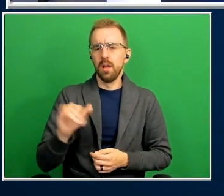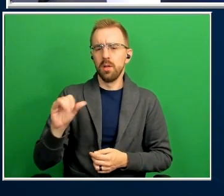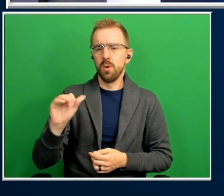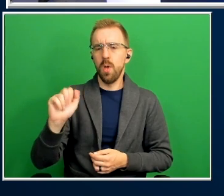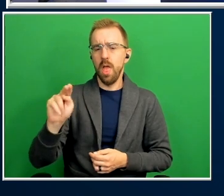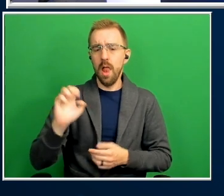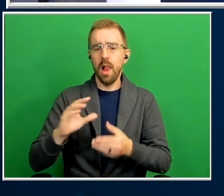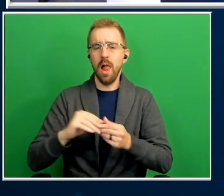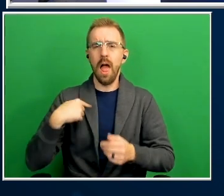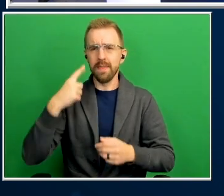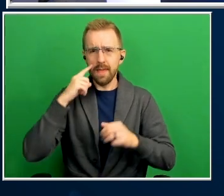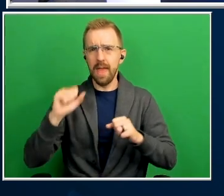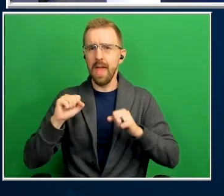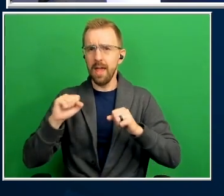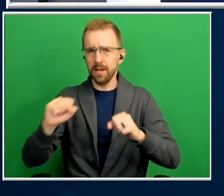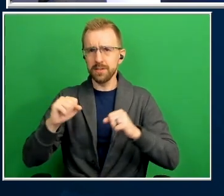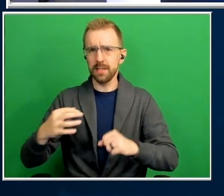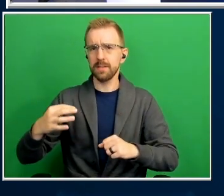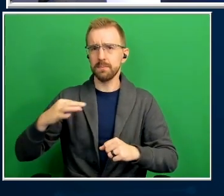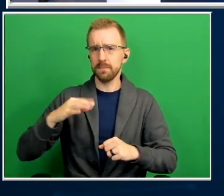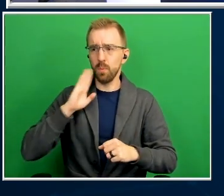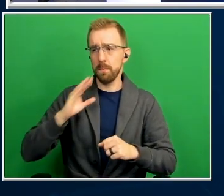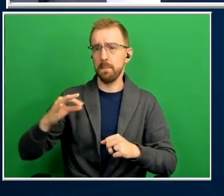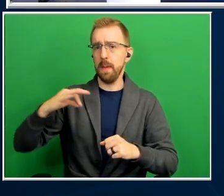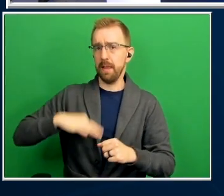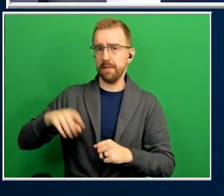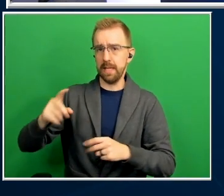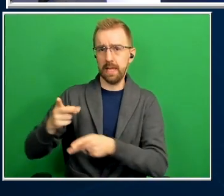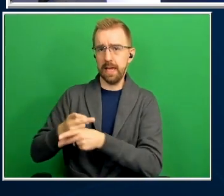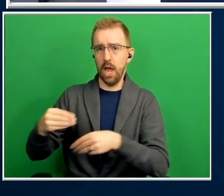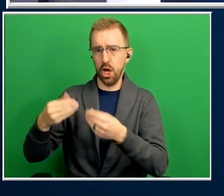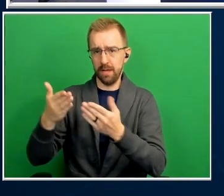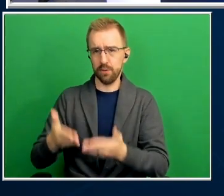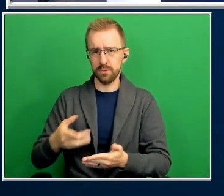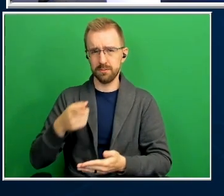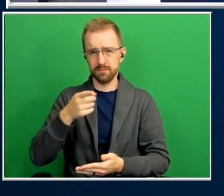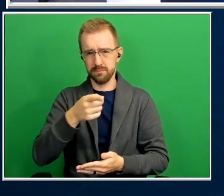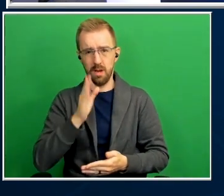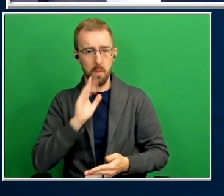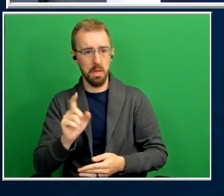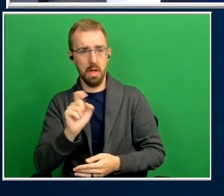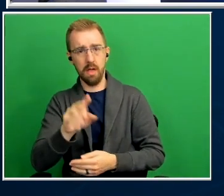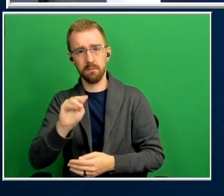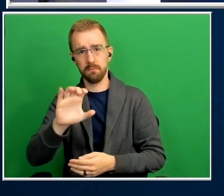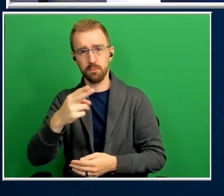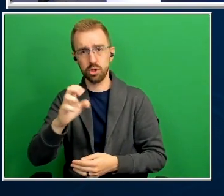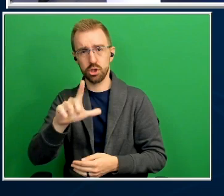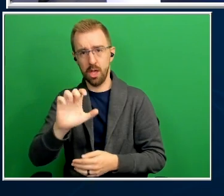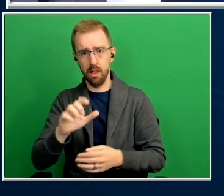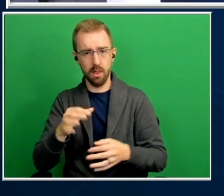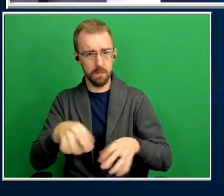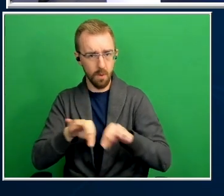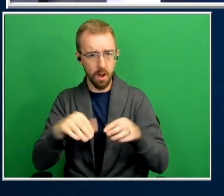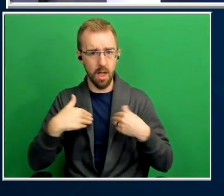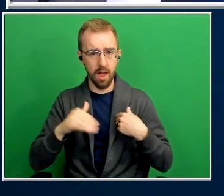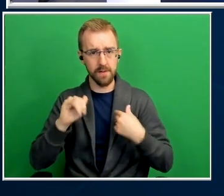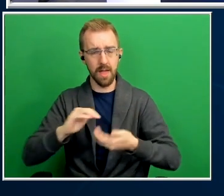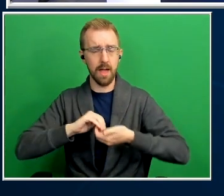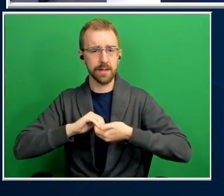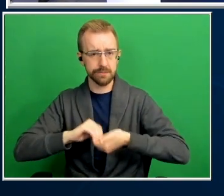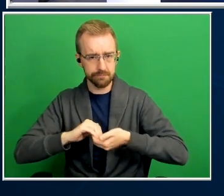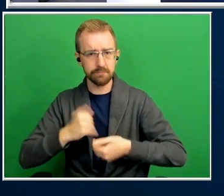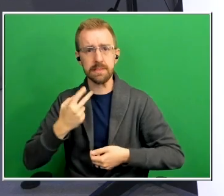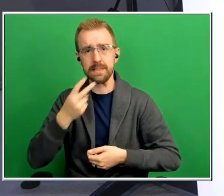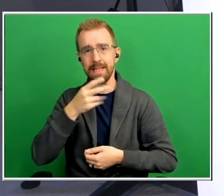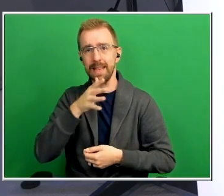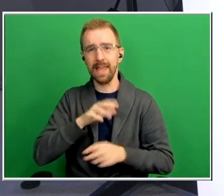for caregivers could you maybe michelle i'll ask you that question i mean how important would it be to have that camaraderie we see the ladies sitting around out